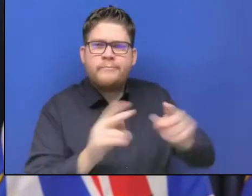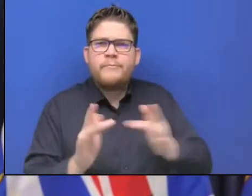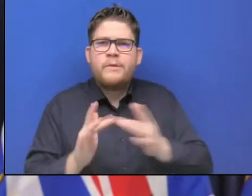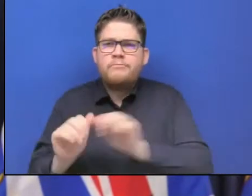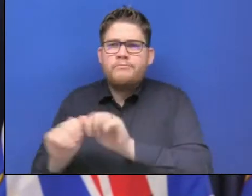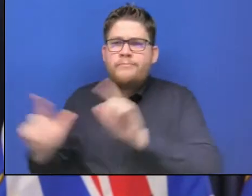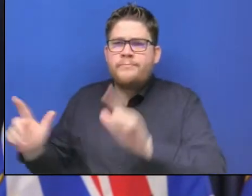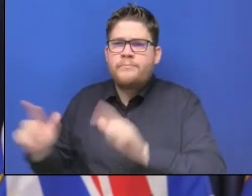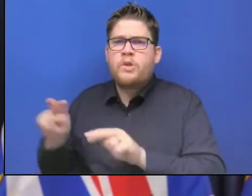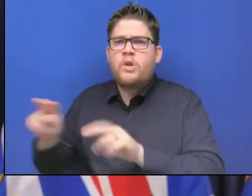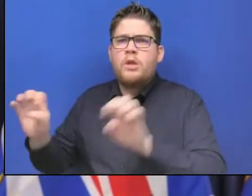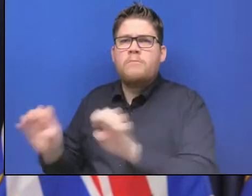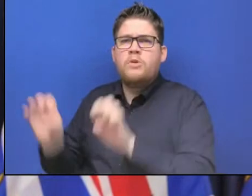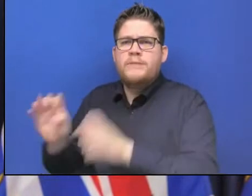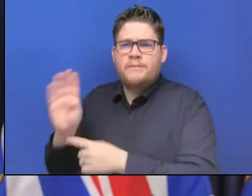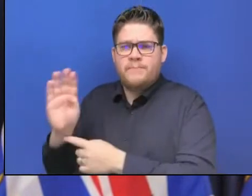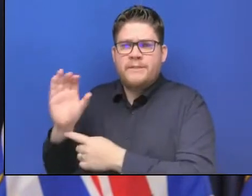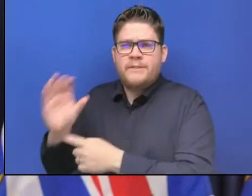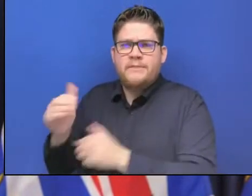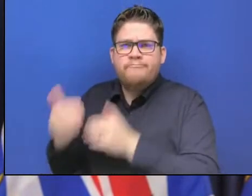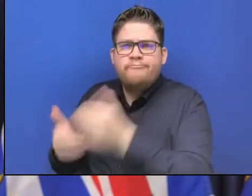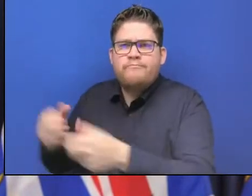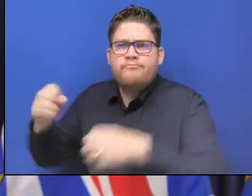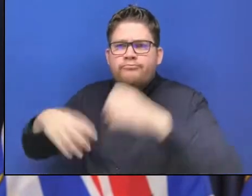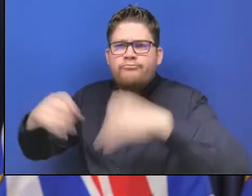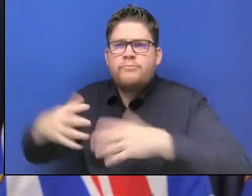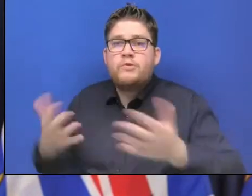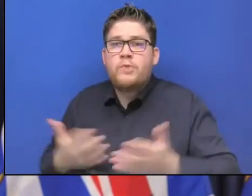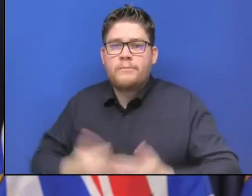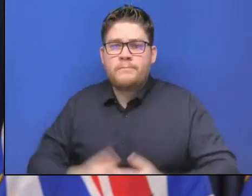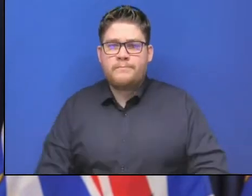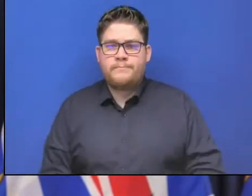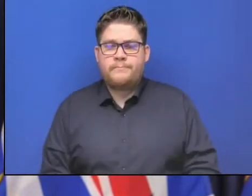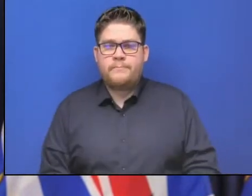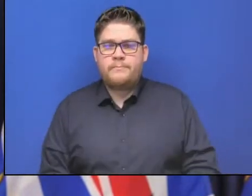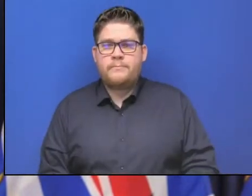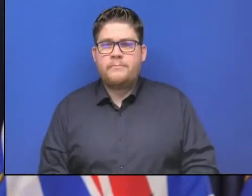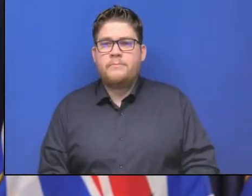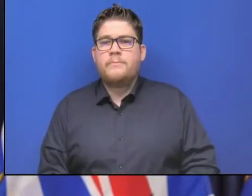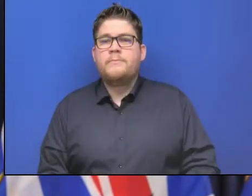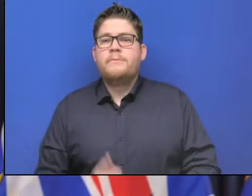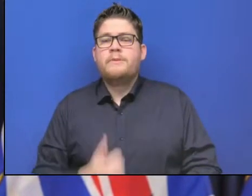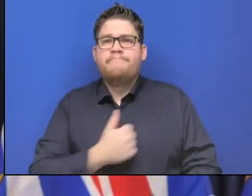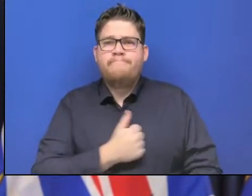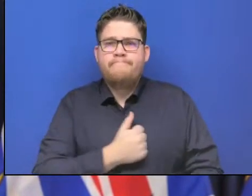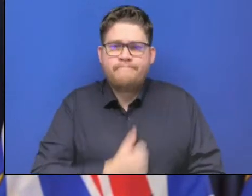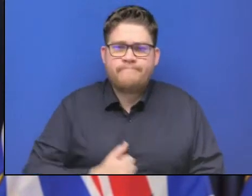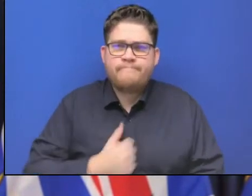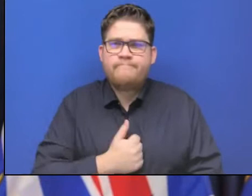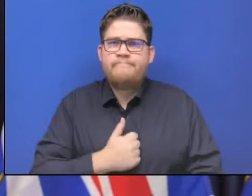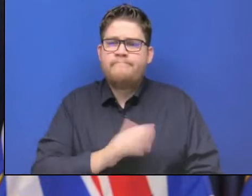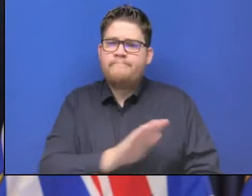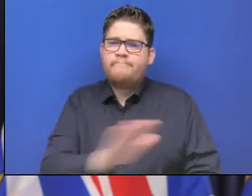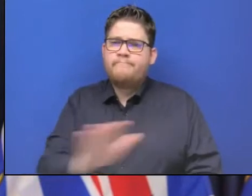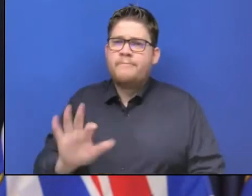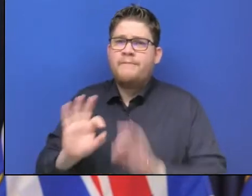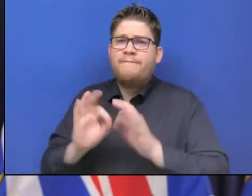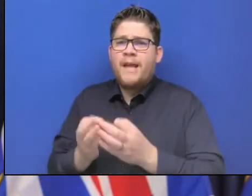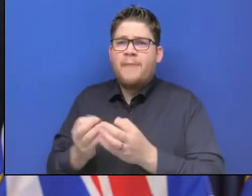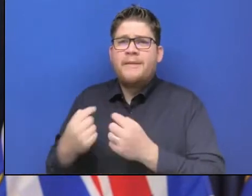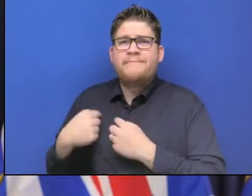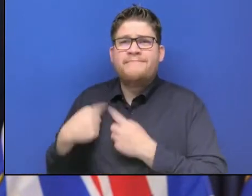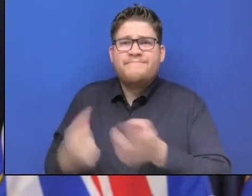I want to offer my deepest condolences for the families who've lost loved ones. Thousands have been forced from their homes and properties.